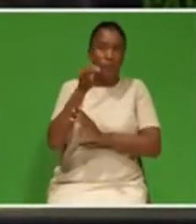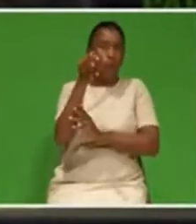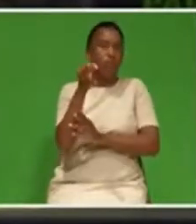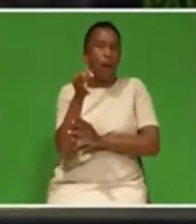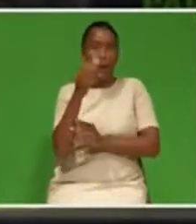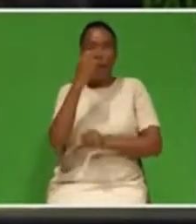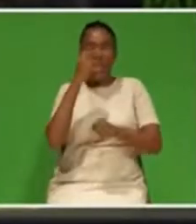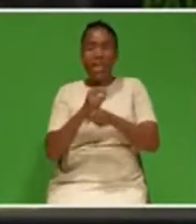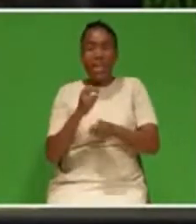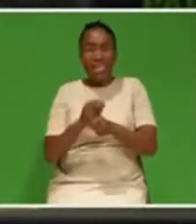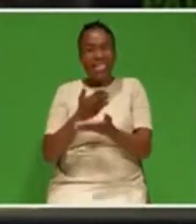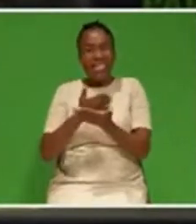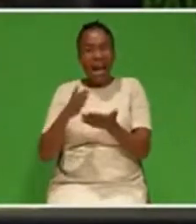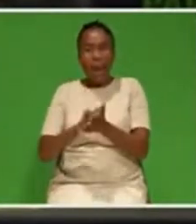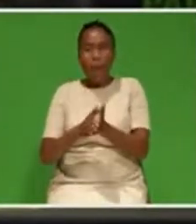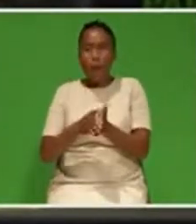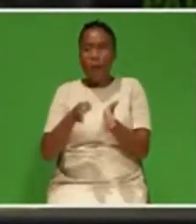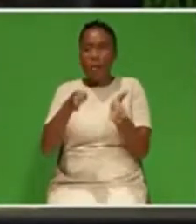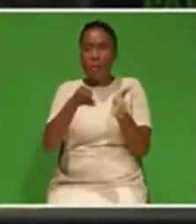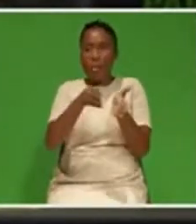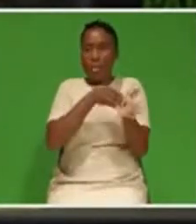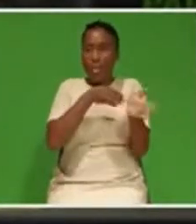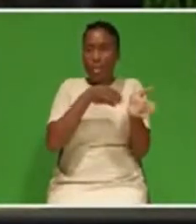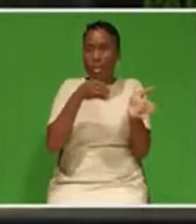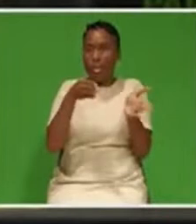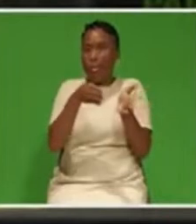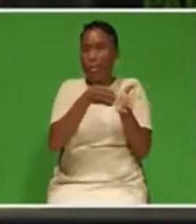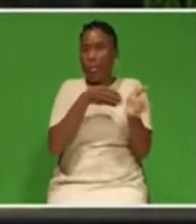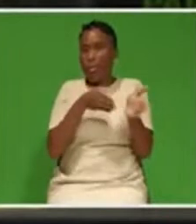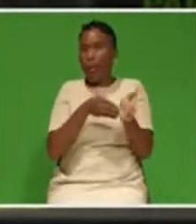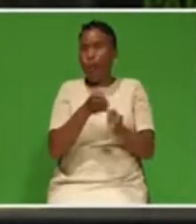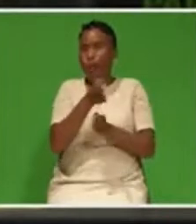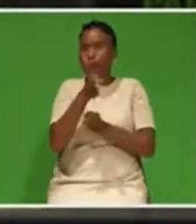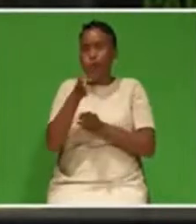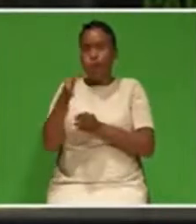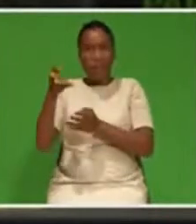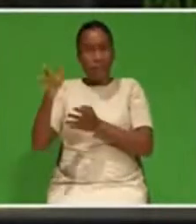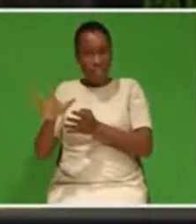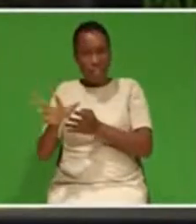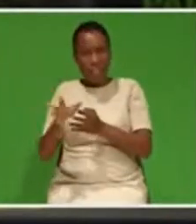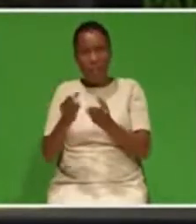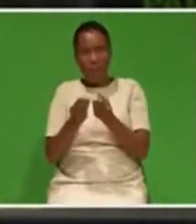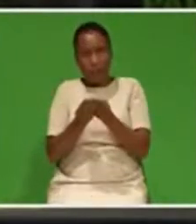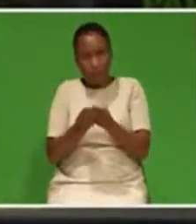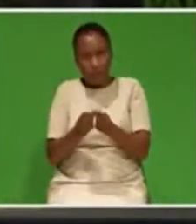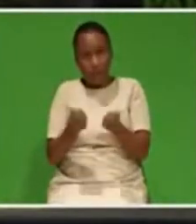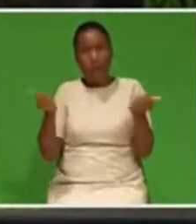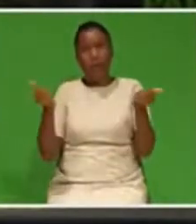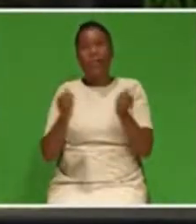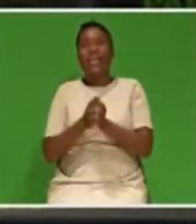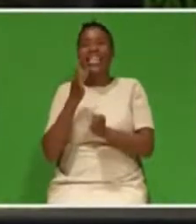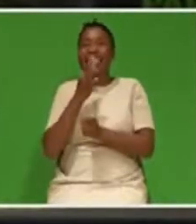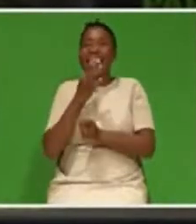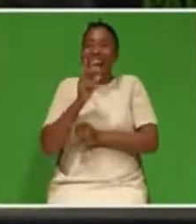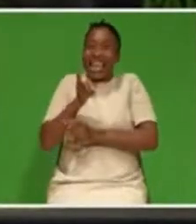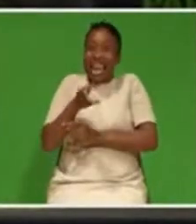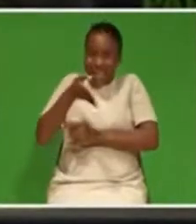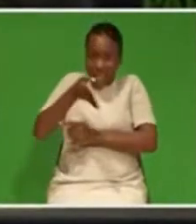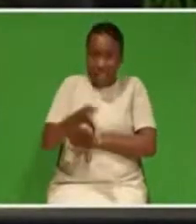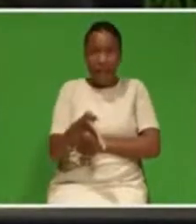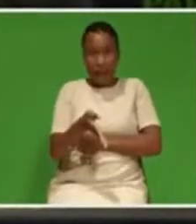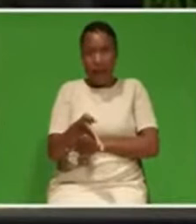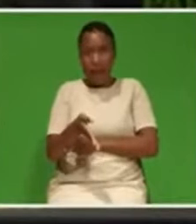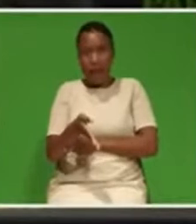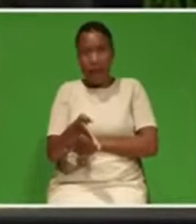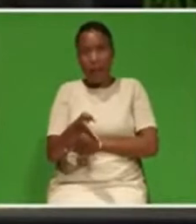the myths that have been circulating and that have been repeated even here about the